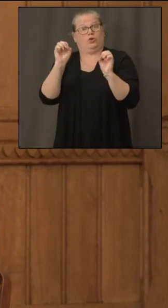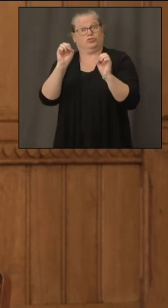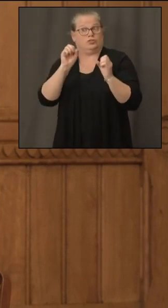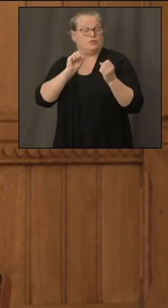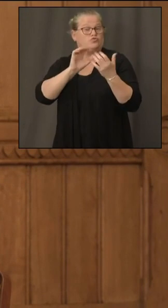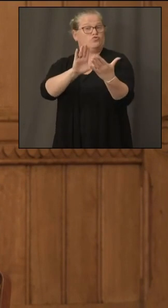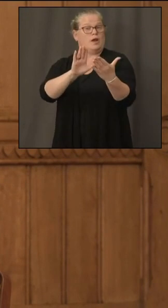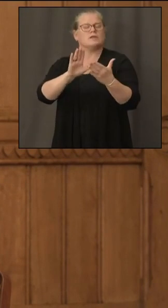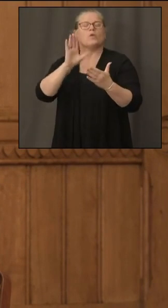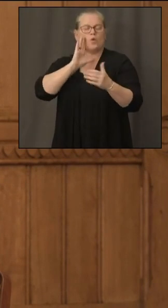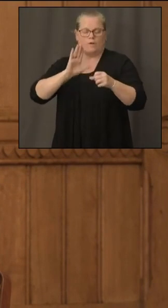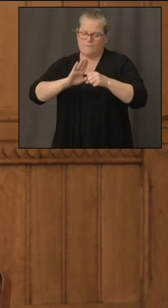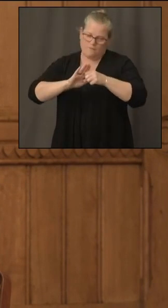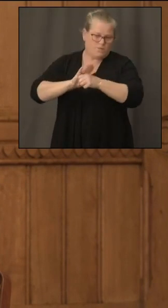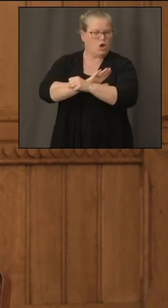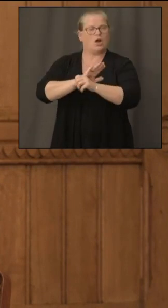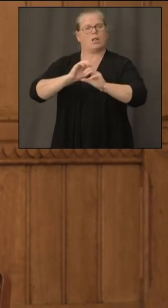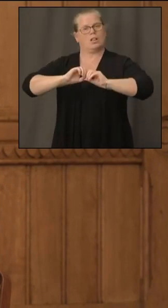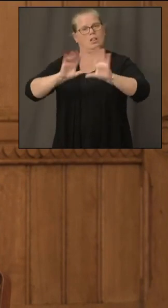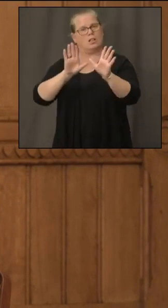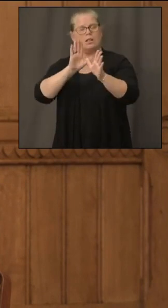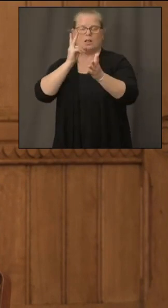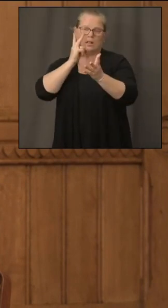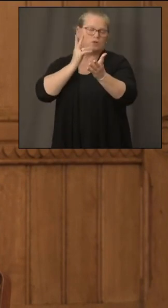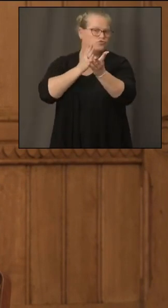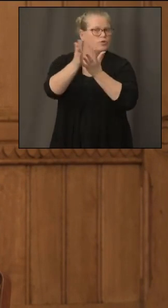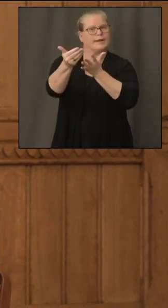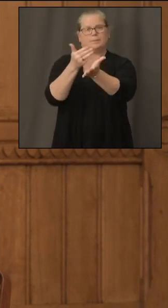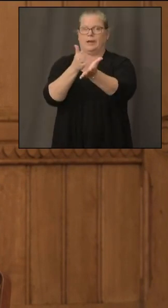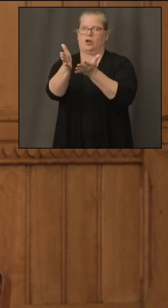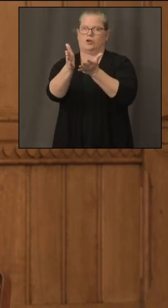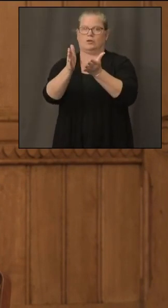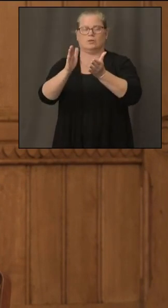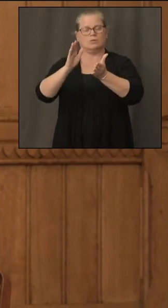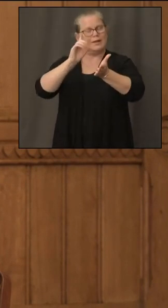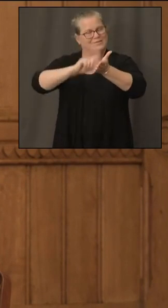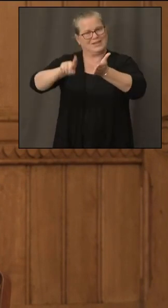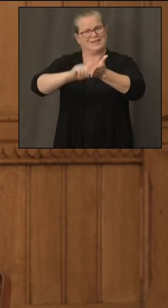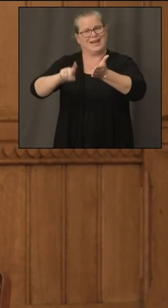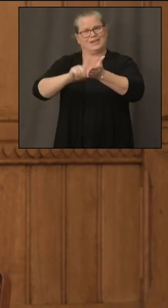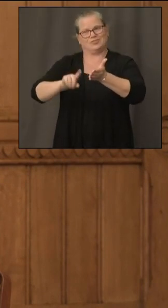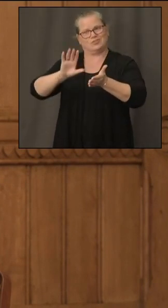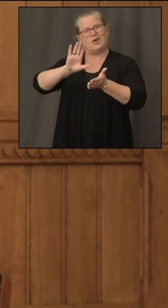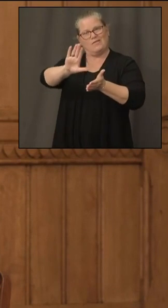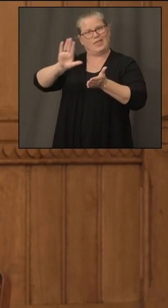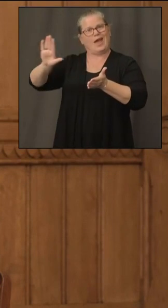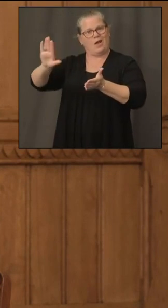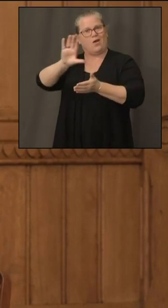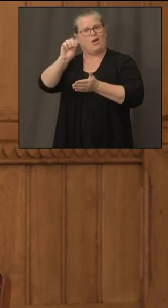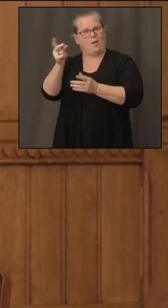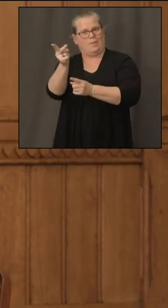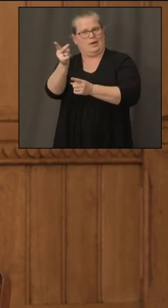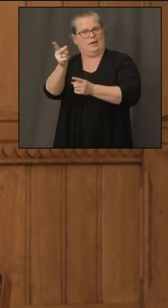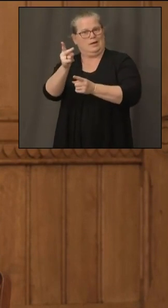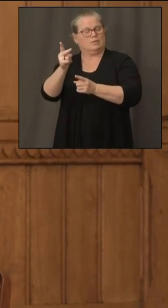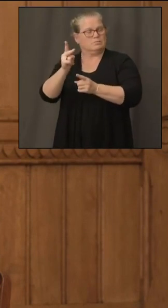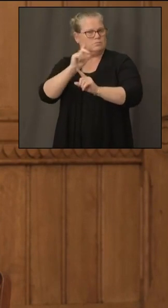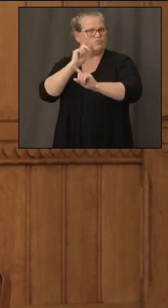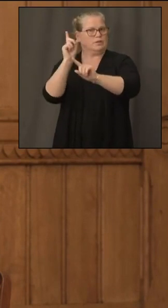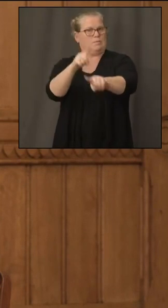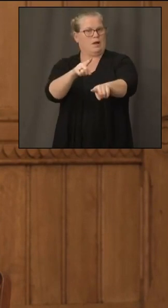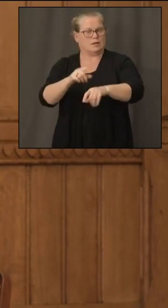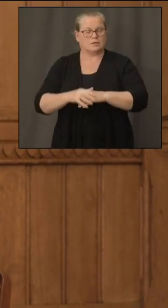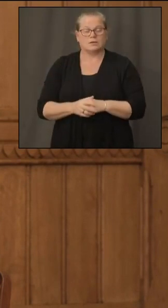transparent uh investigation into the the utilities uh response one of the items that the governor asked